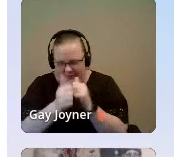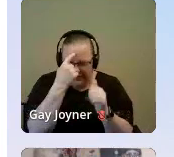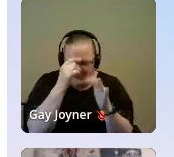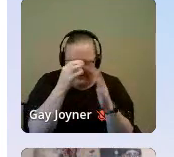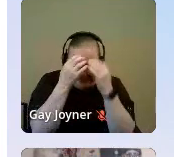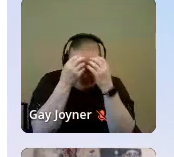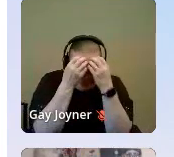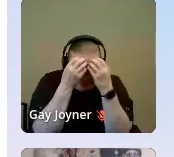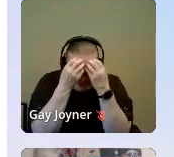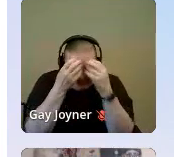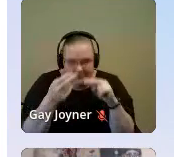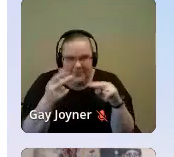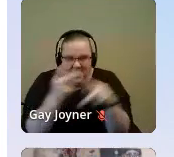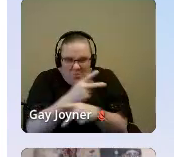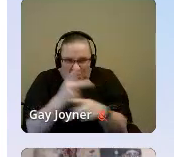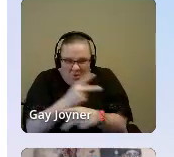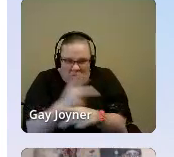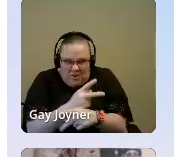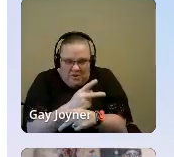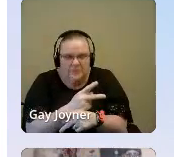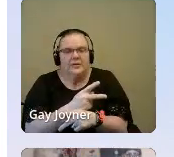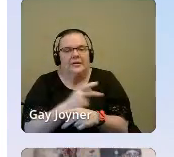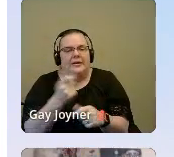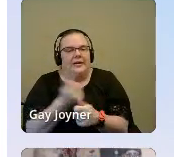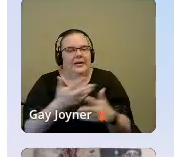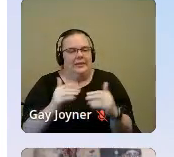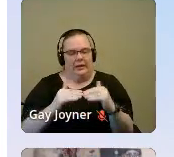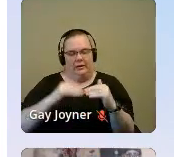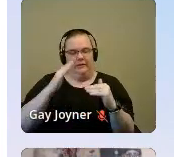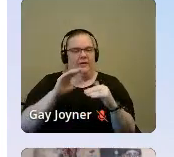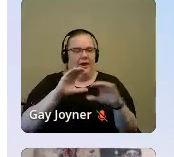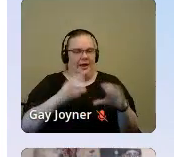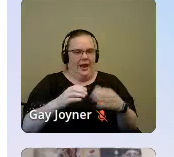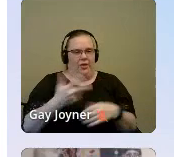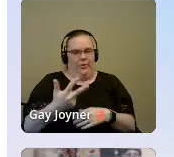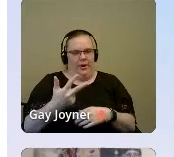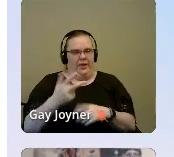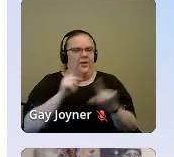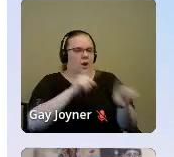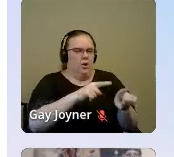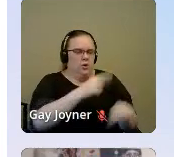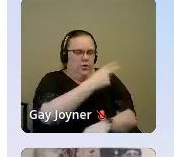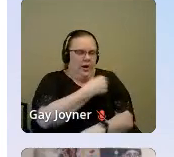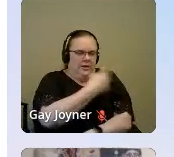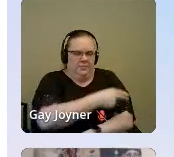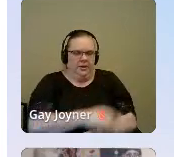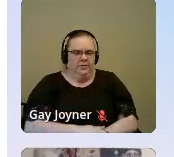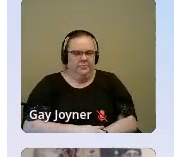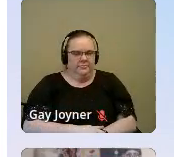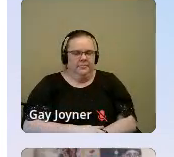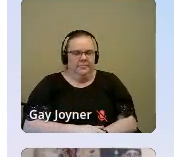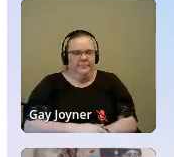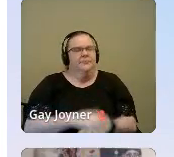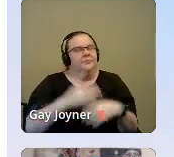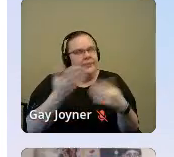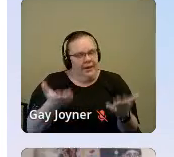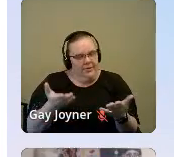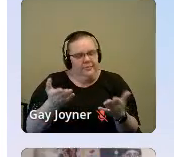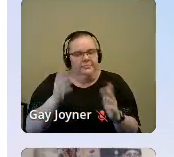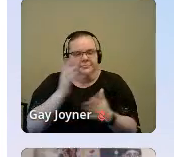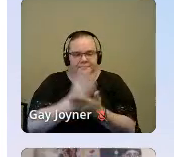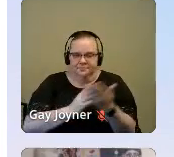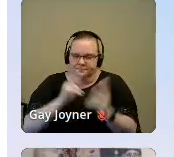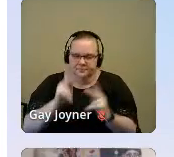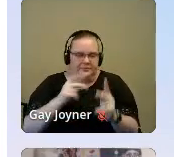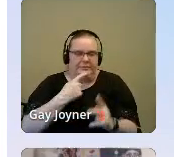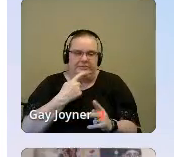really, the takeaway is that anything for a category three, they go to the hospital, and they don't love the hospital. They said it's been unhelpful, but it